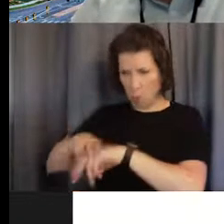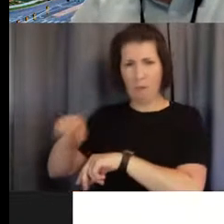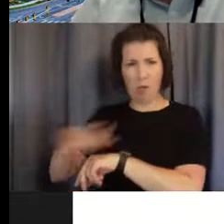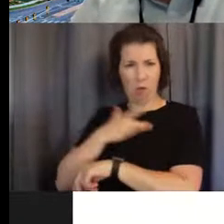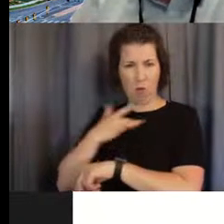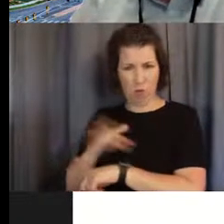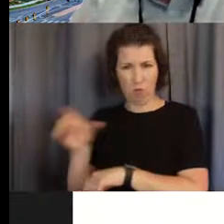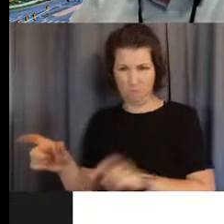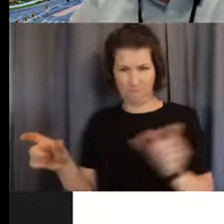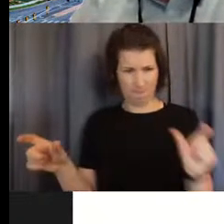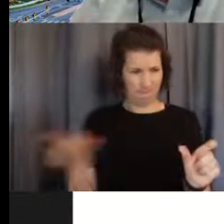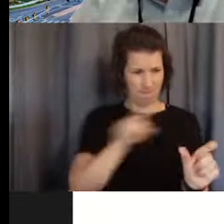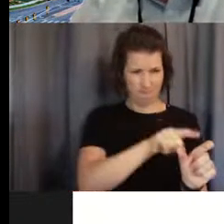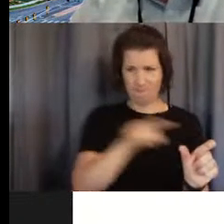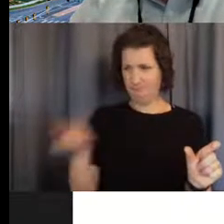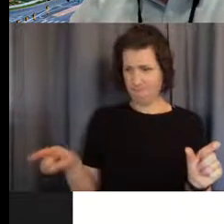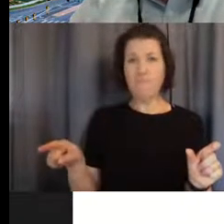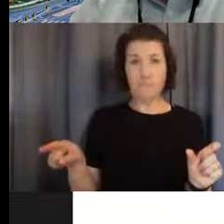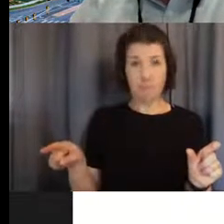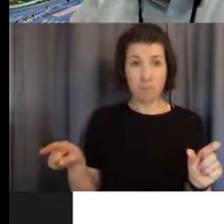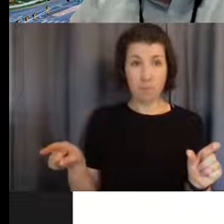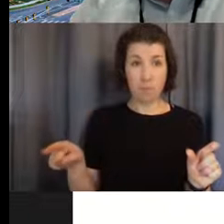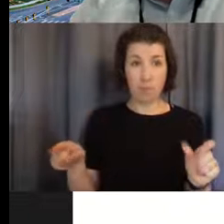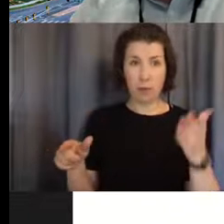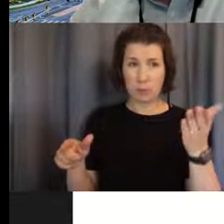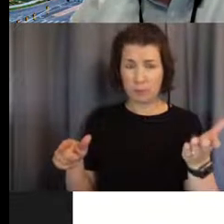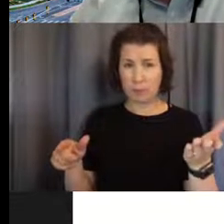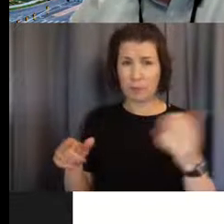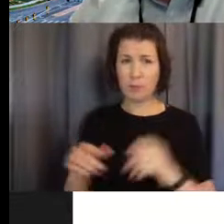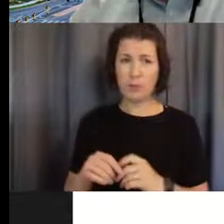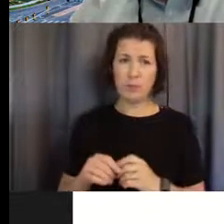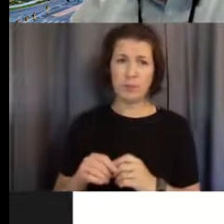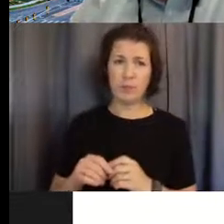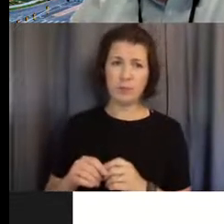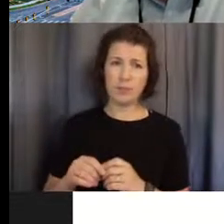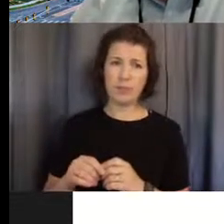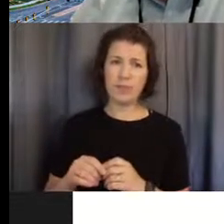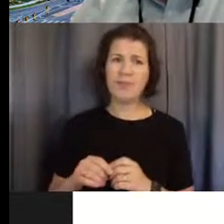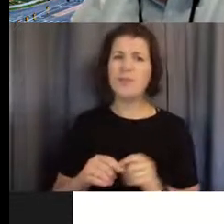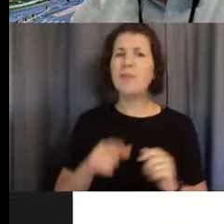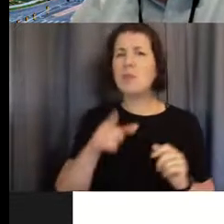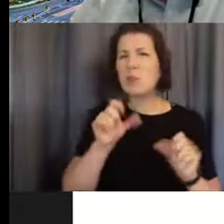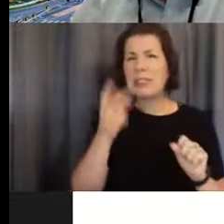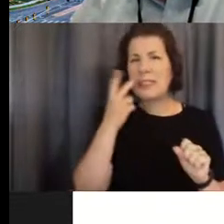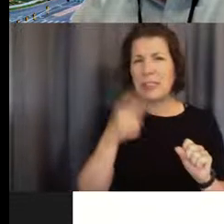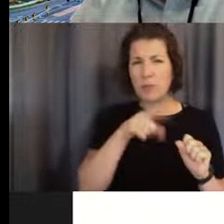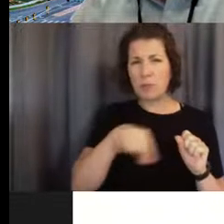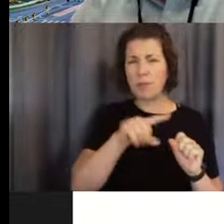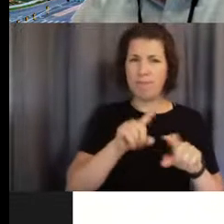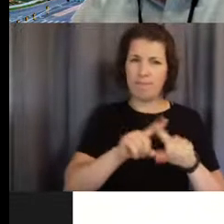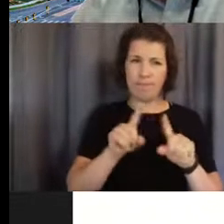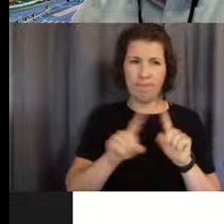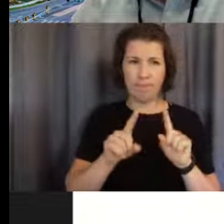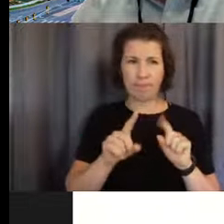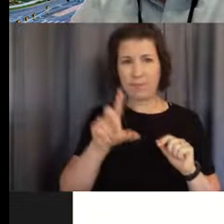like these, this, these septal defects, this one